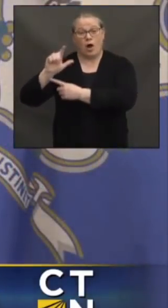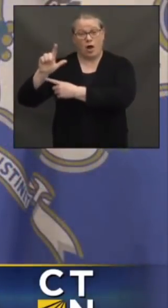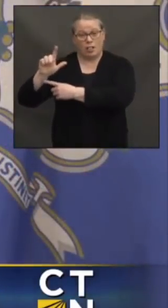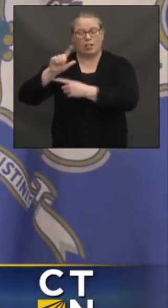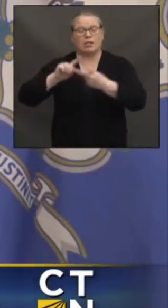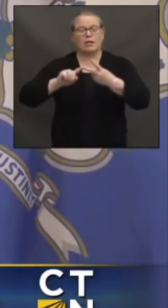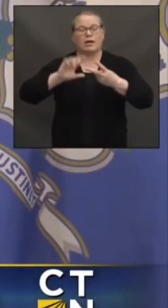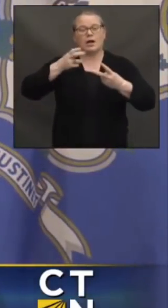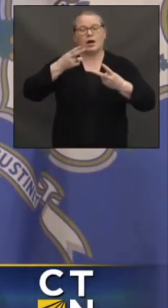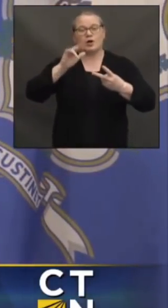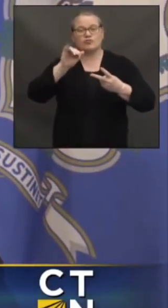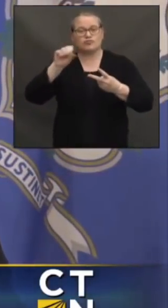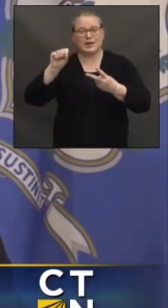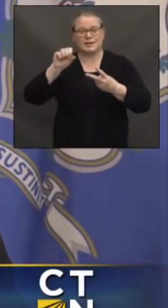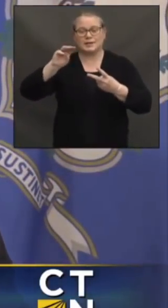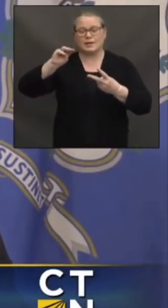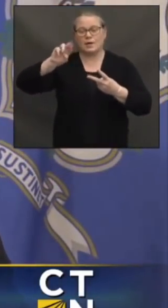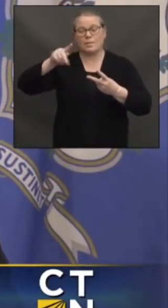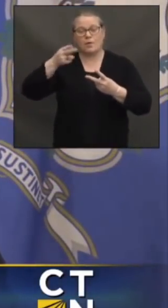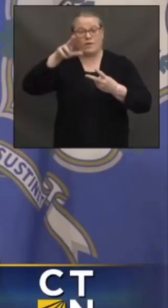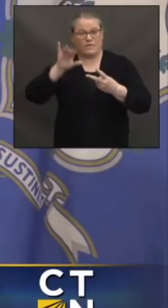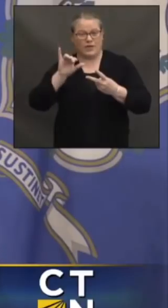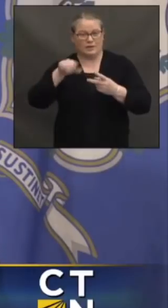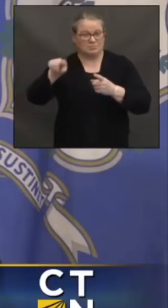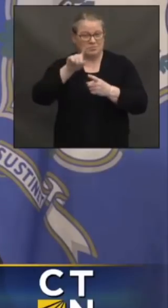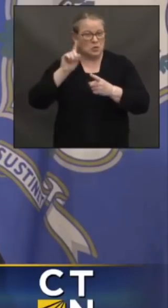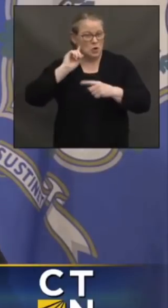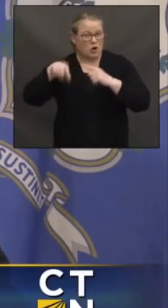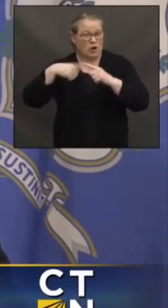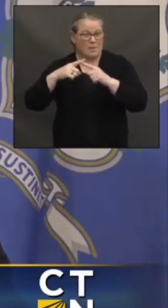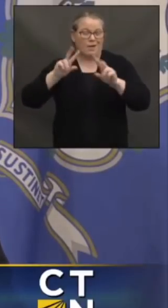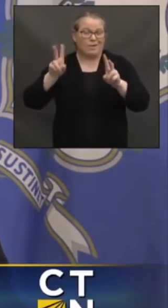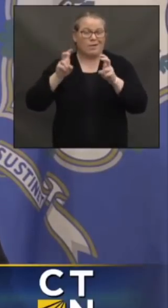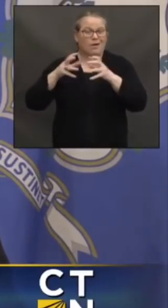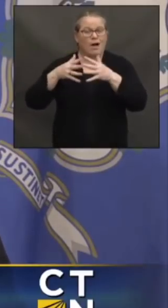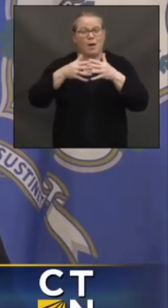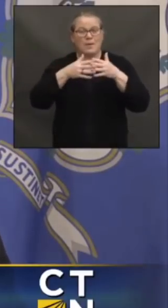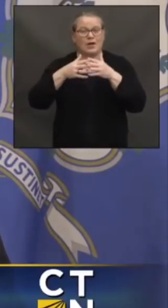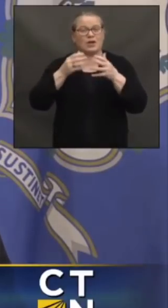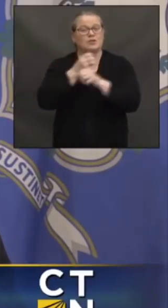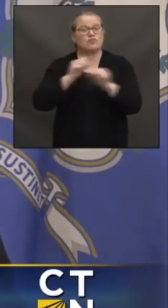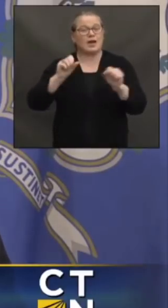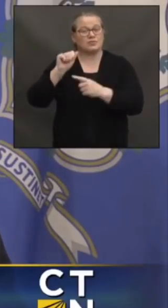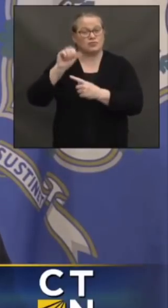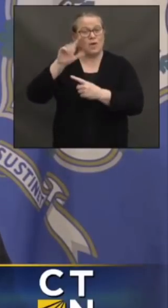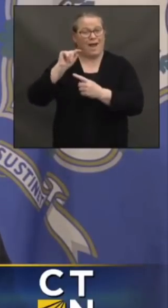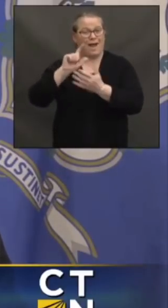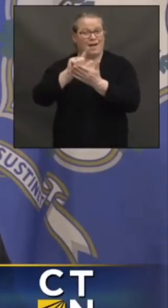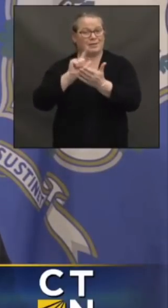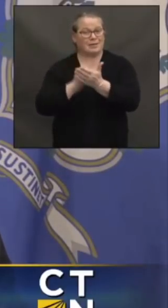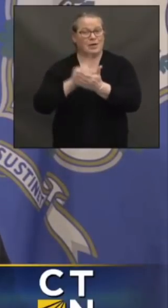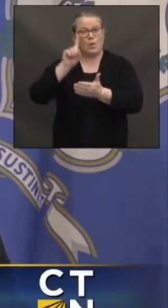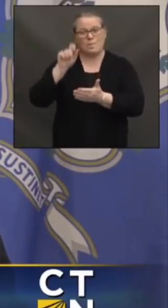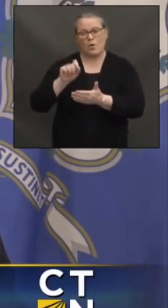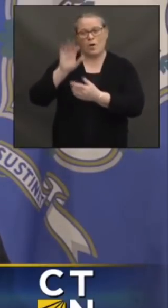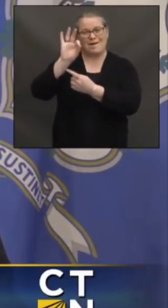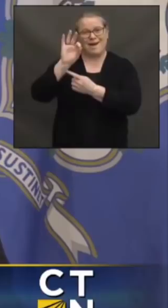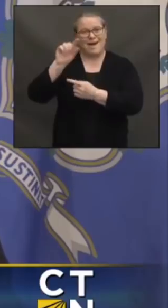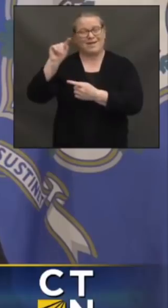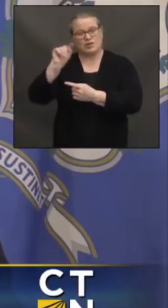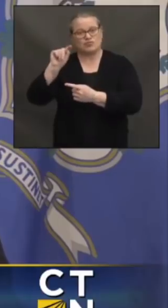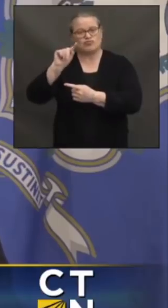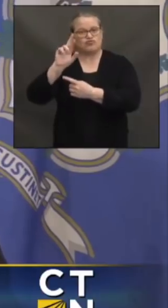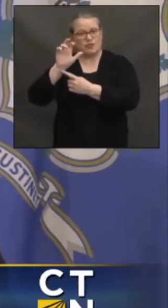As you probably know, the American Rescue Act passed $1.9 trillion. Really, thanks to Dick